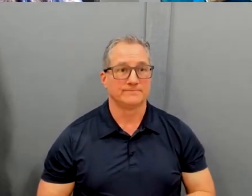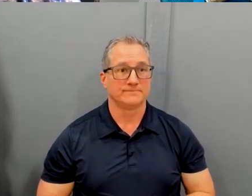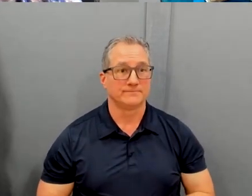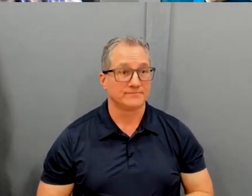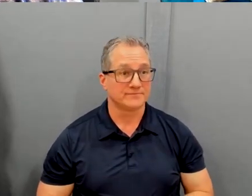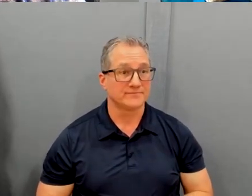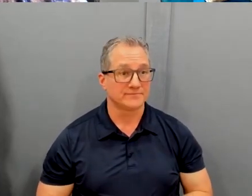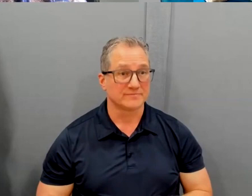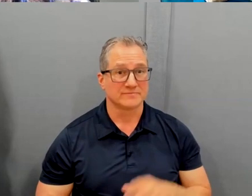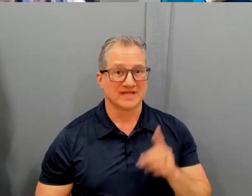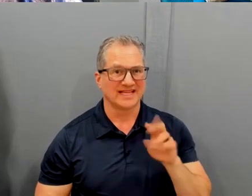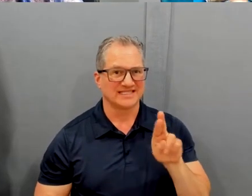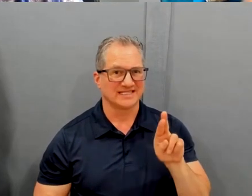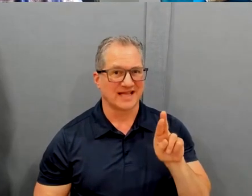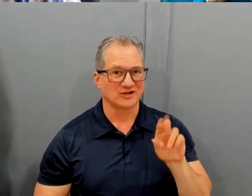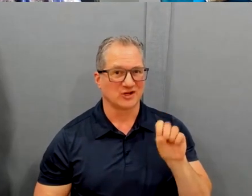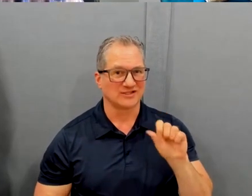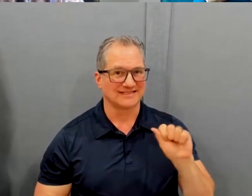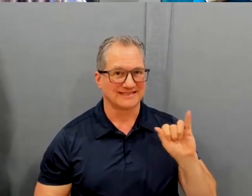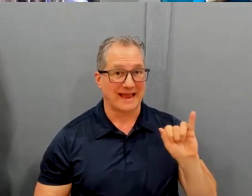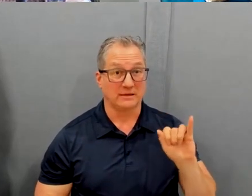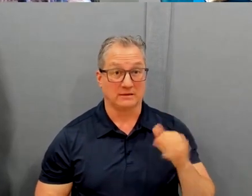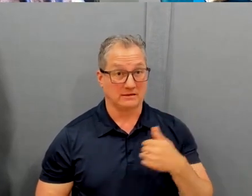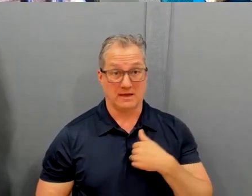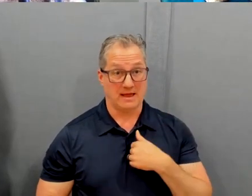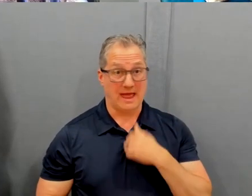I did not choose this route.